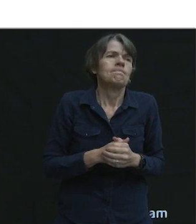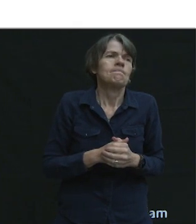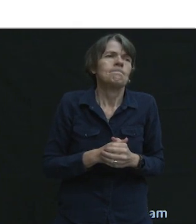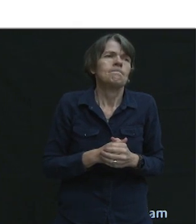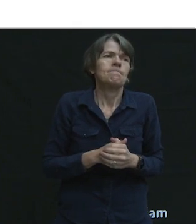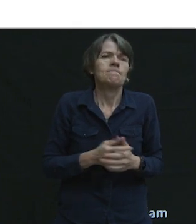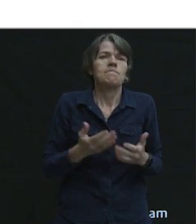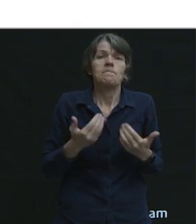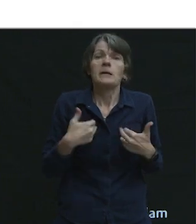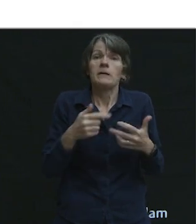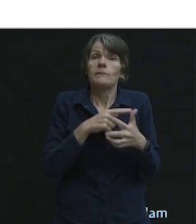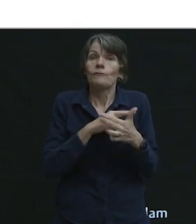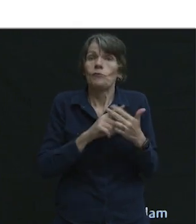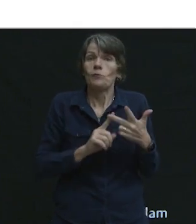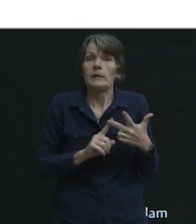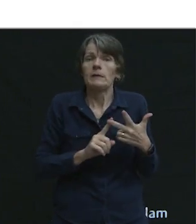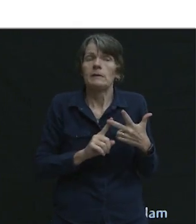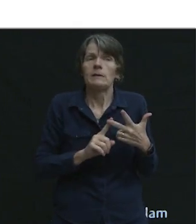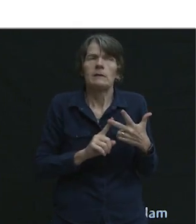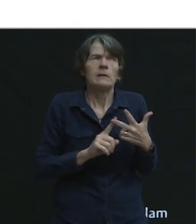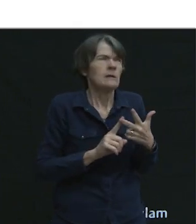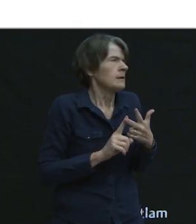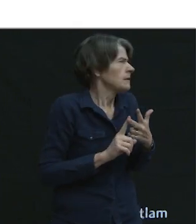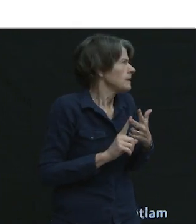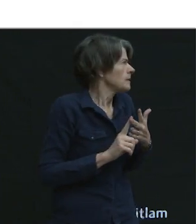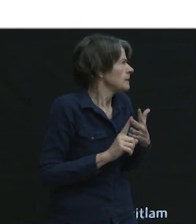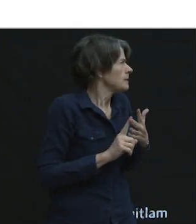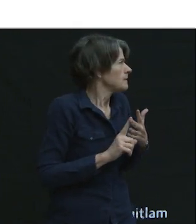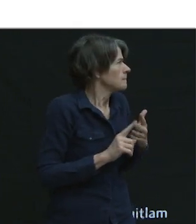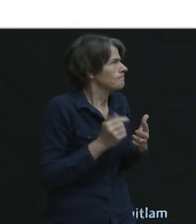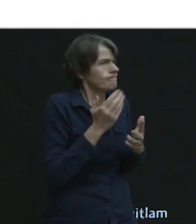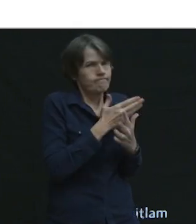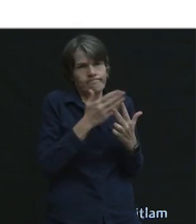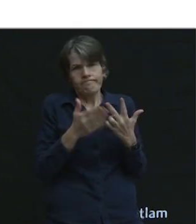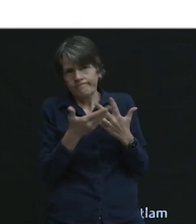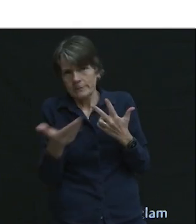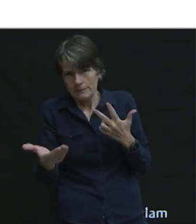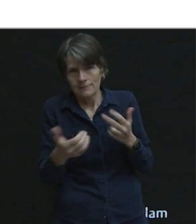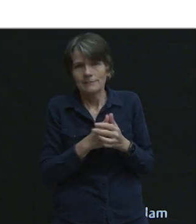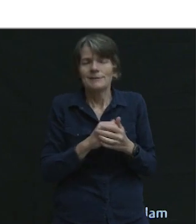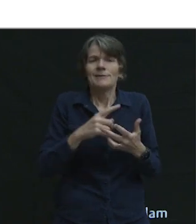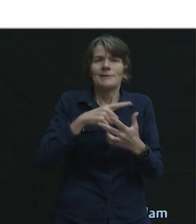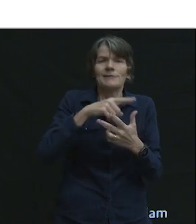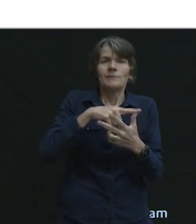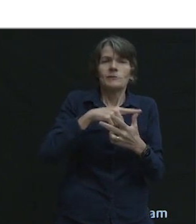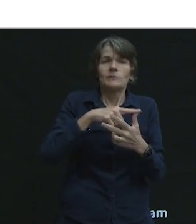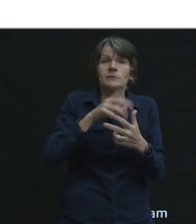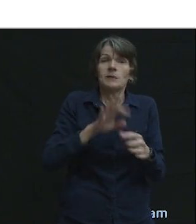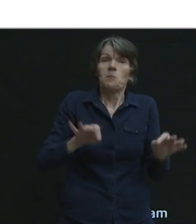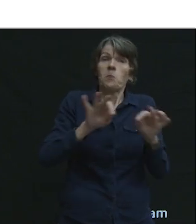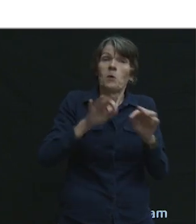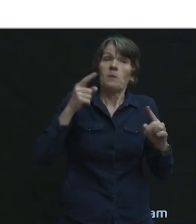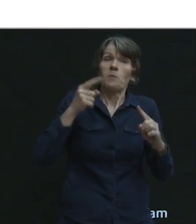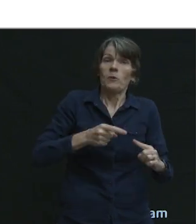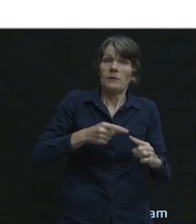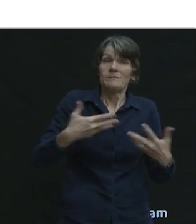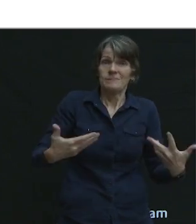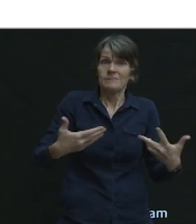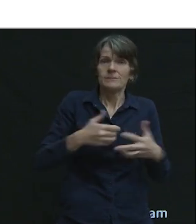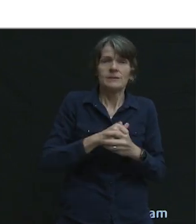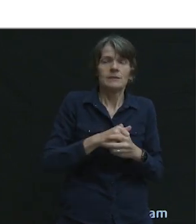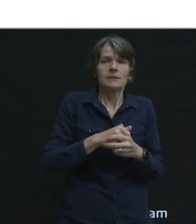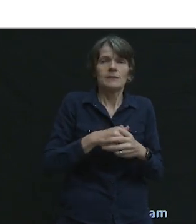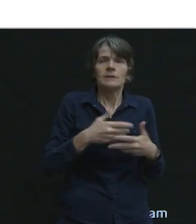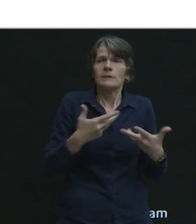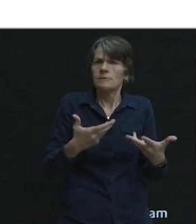I've got three, I don't know, principles, things to pay attention to. The first one, key points I want you to hear, is that it's speed that